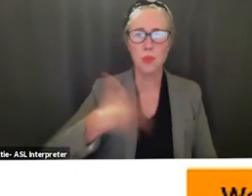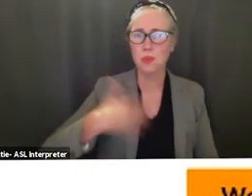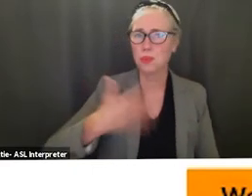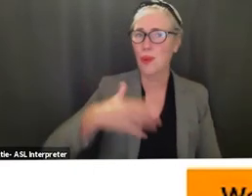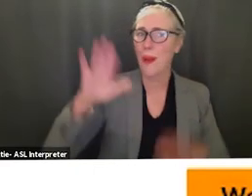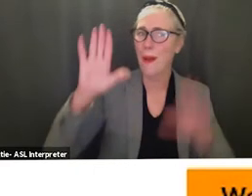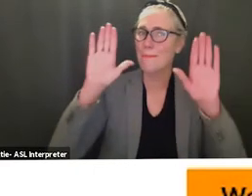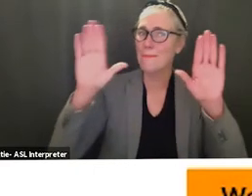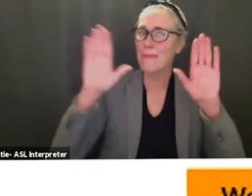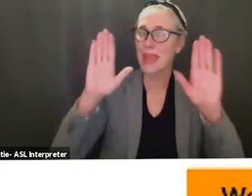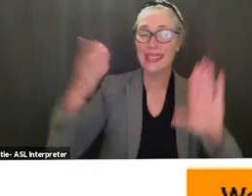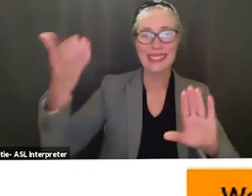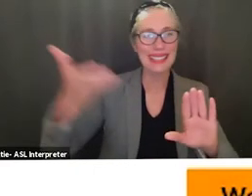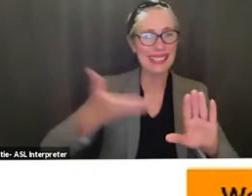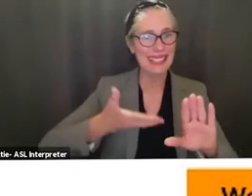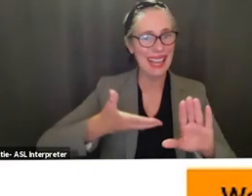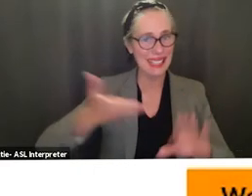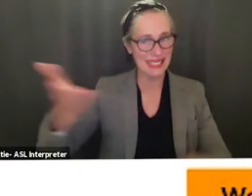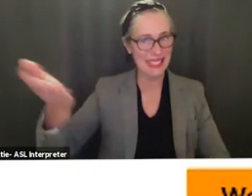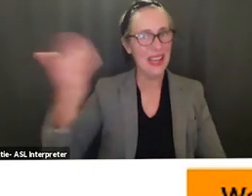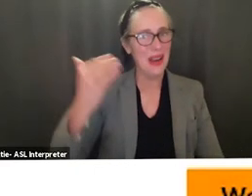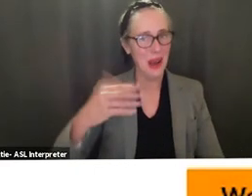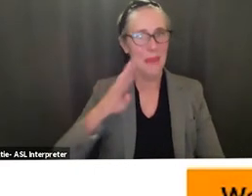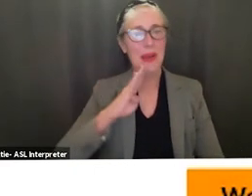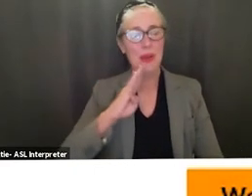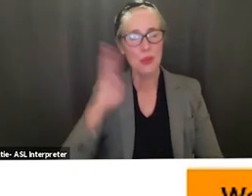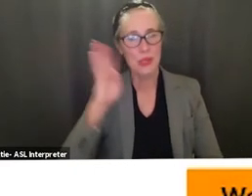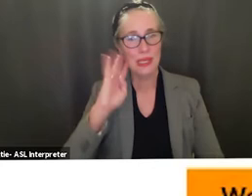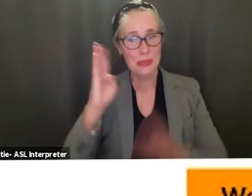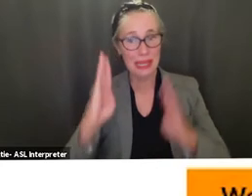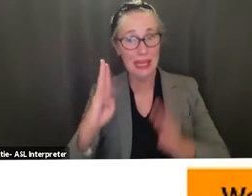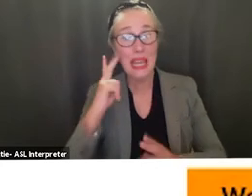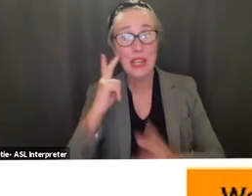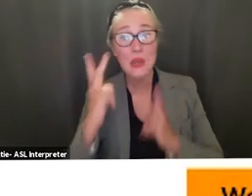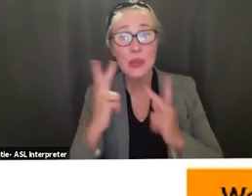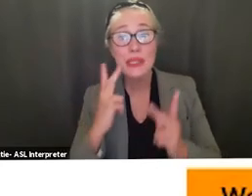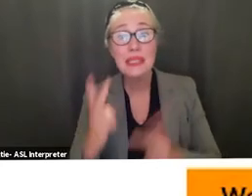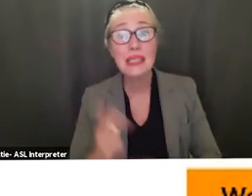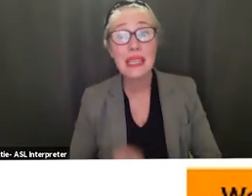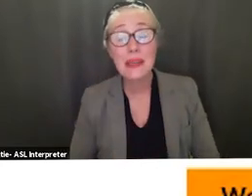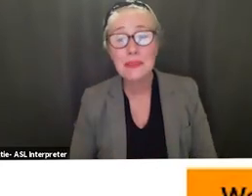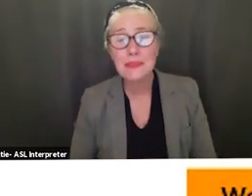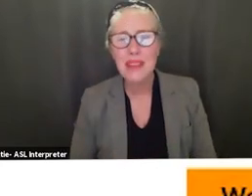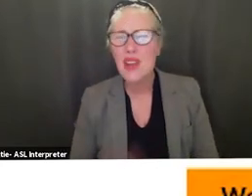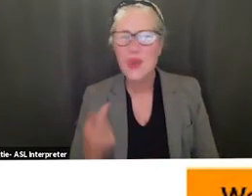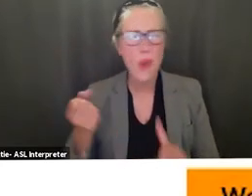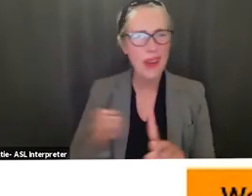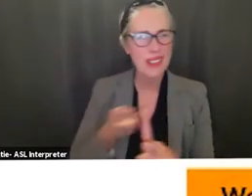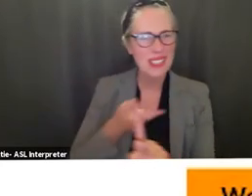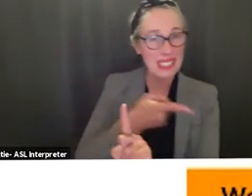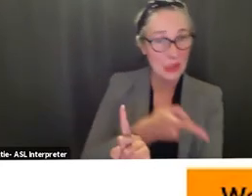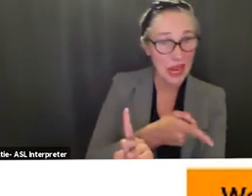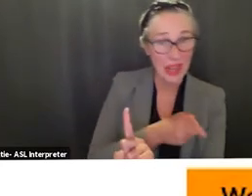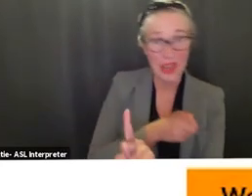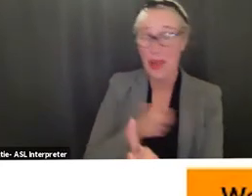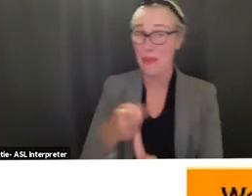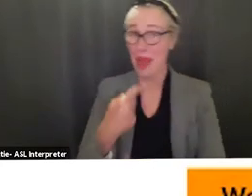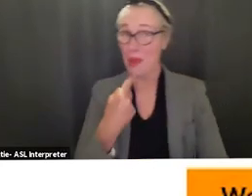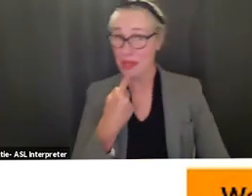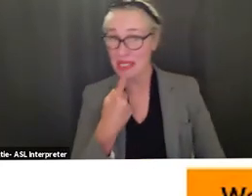uh and there you can see not to derail us but i'm gonna say it